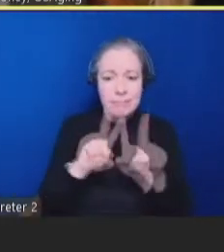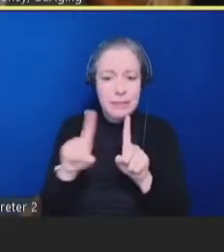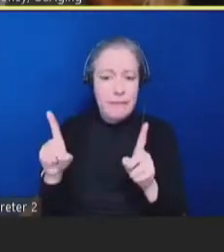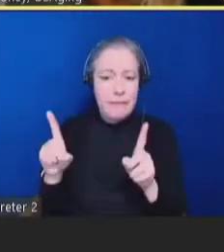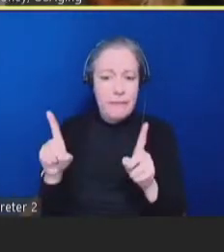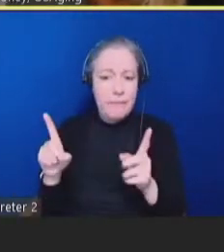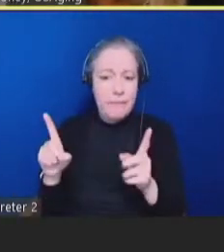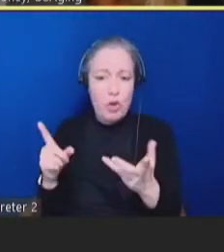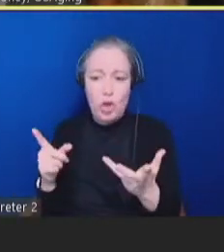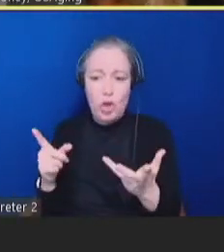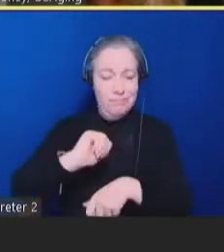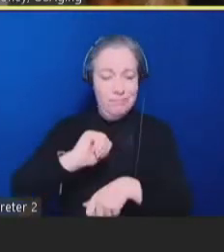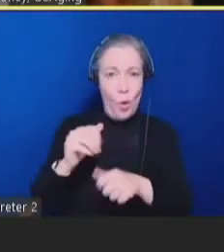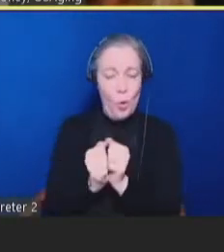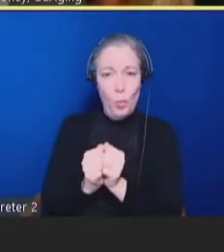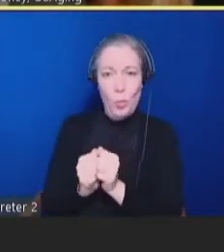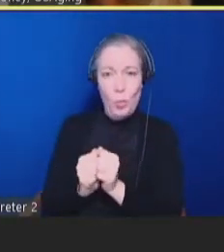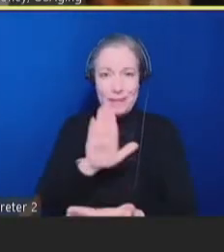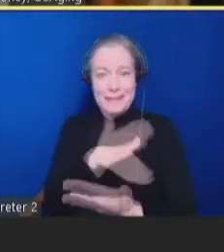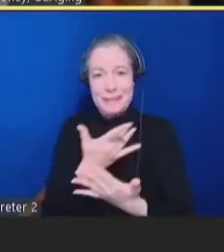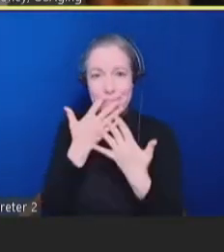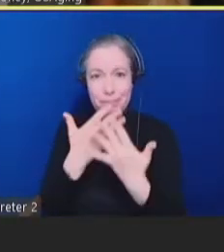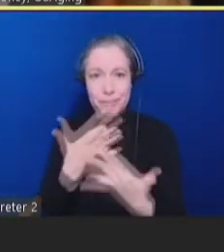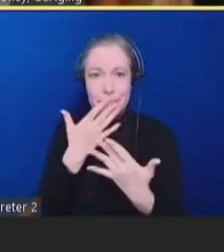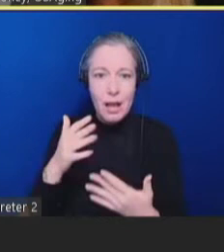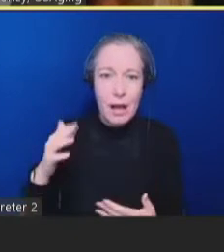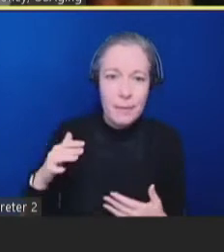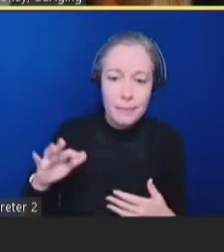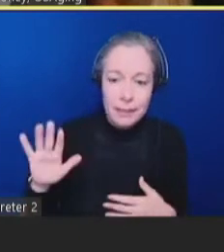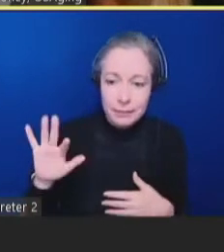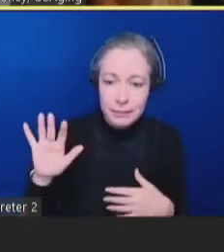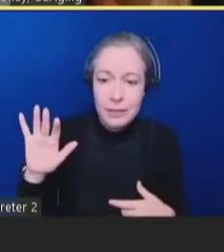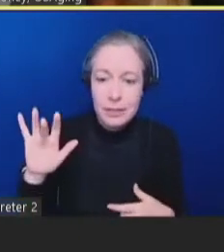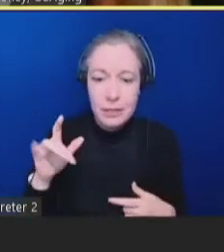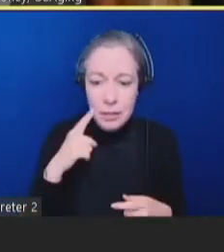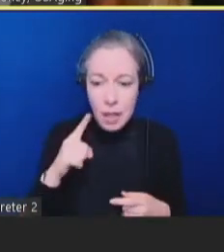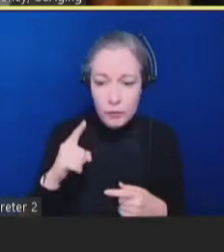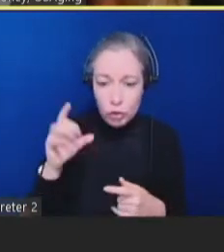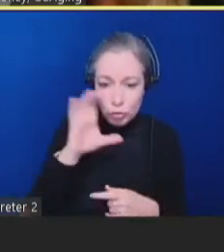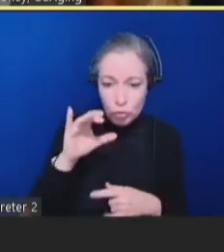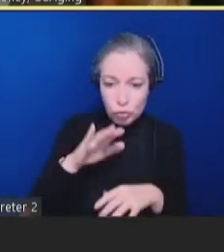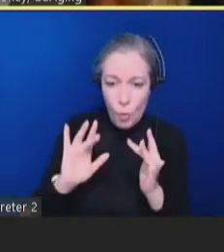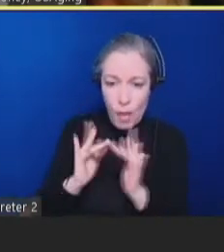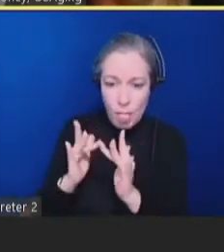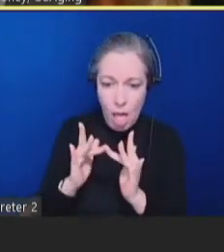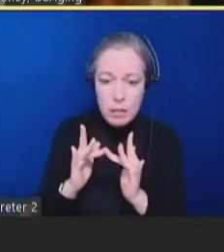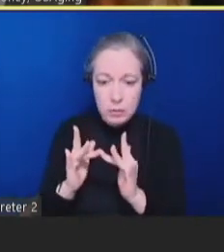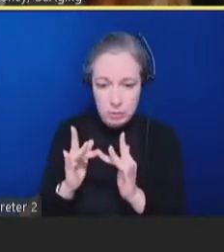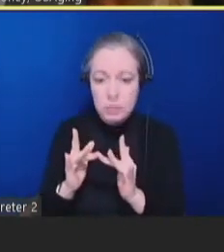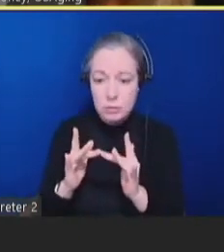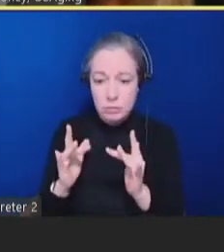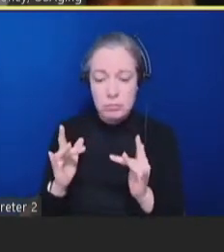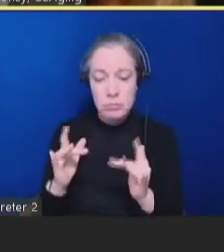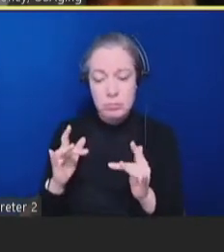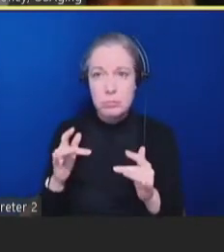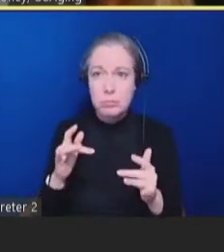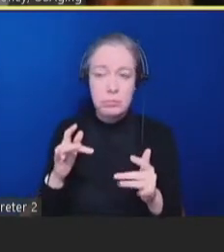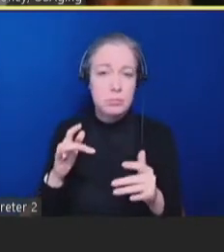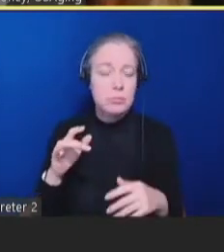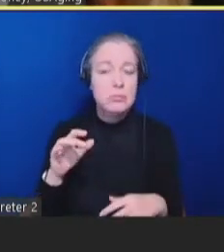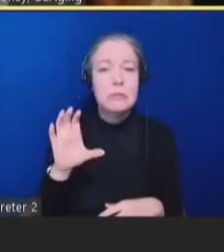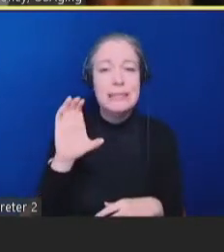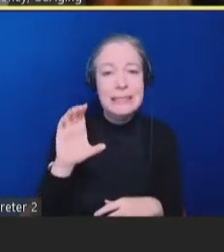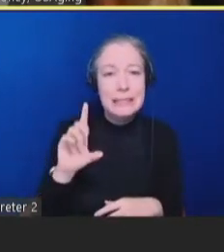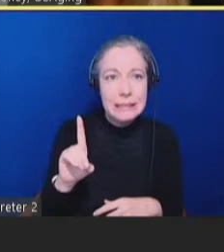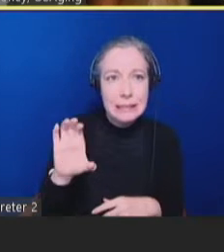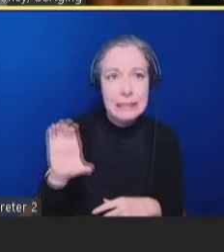that teach individuals how to use the Internet and by searching online, walking them through accessing the CDC website and